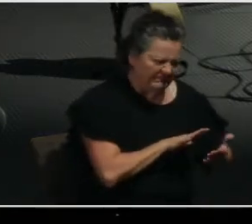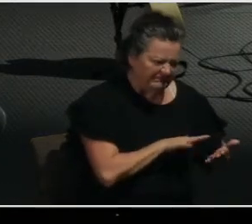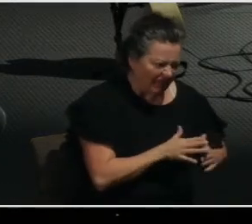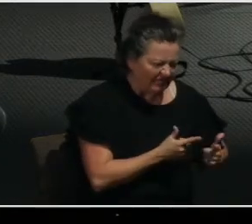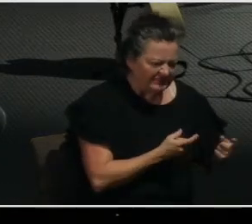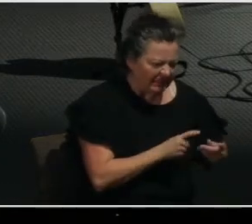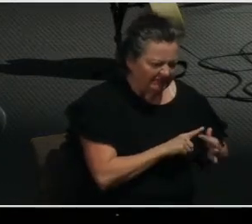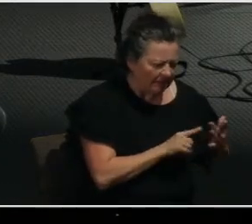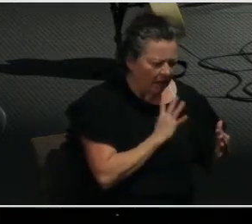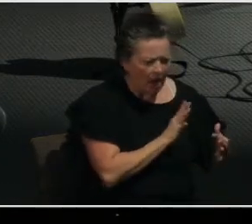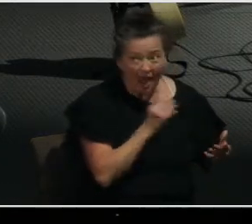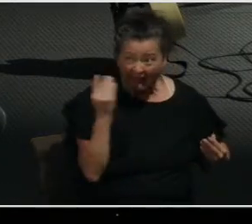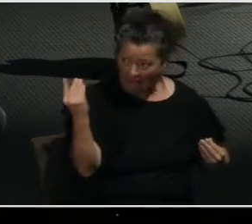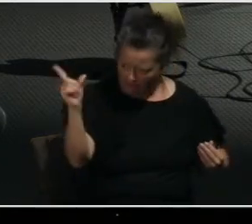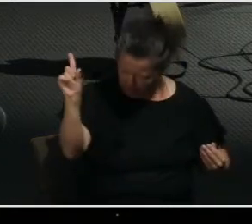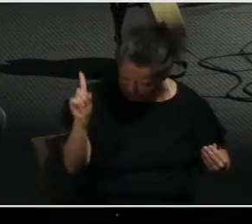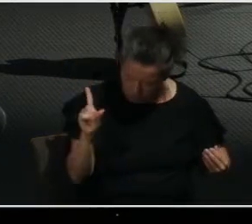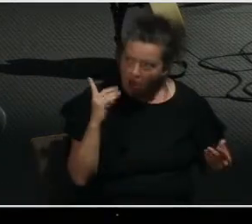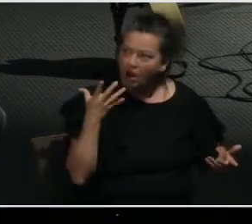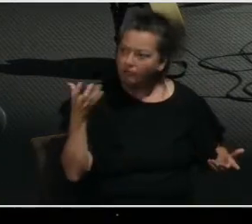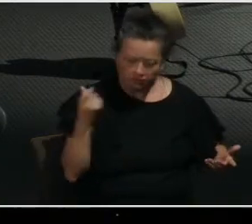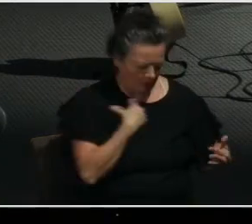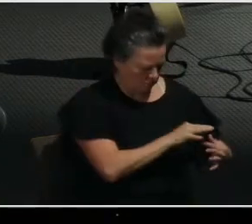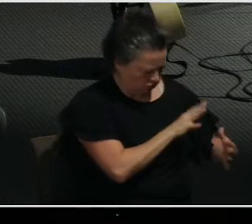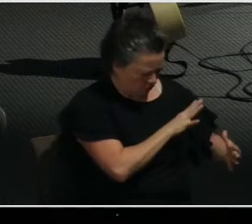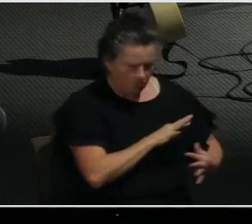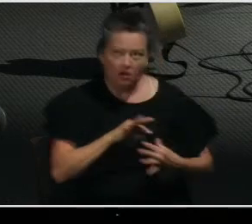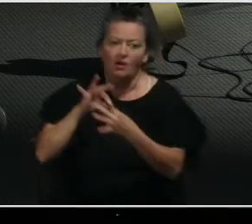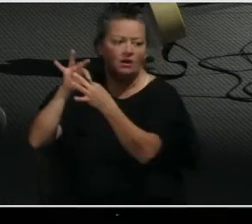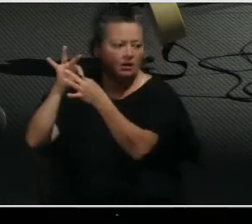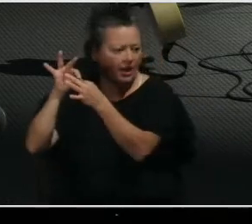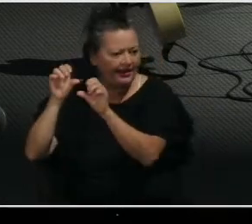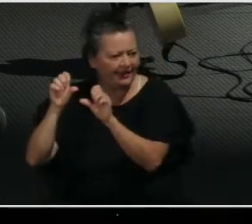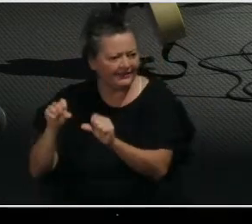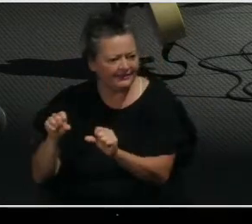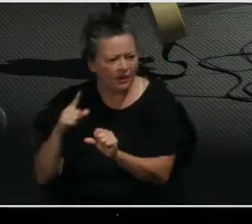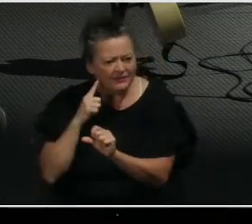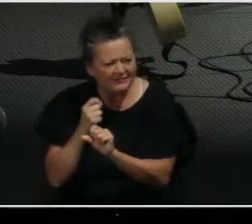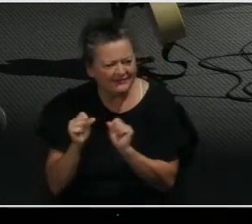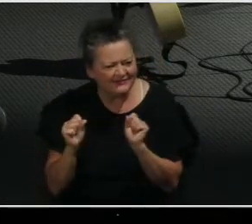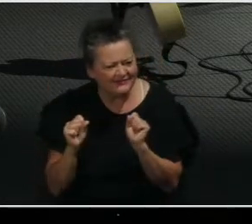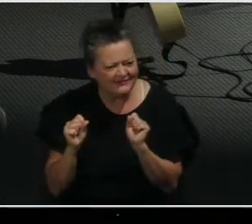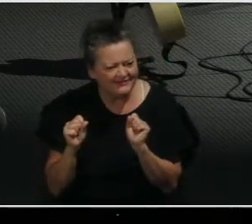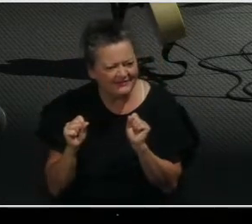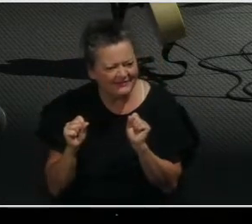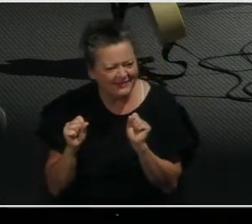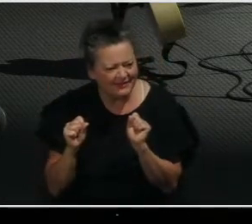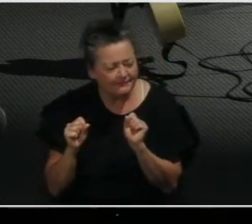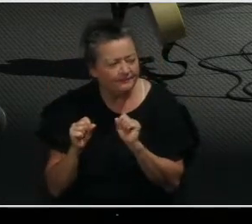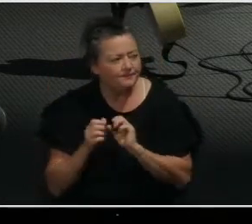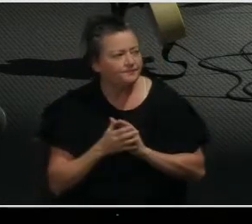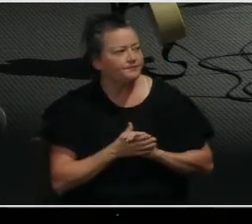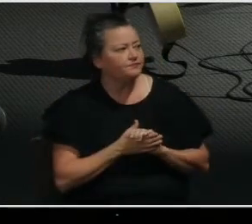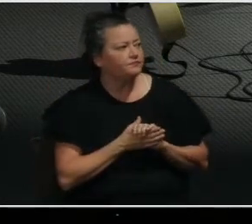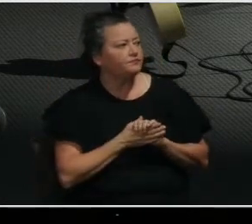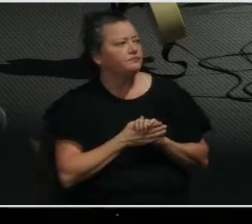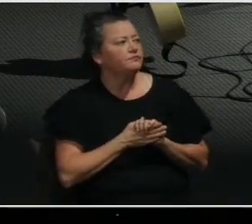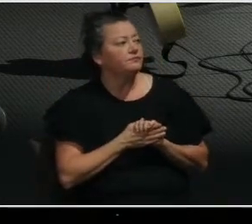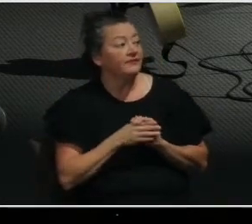and mercy to us. In fact, in Romans 12 1, again by Paul, he writes, therefore,